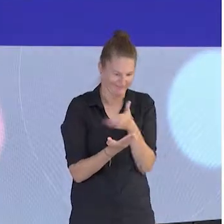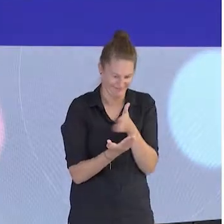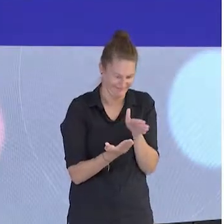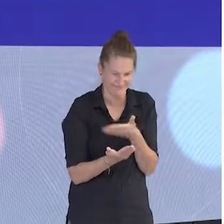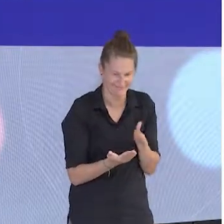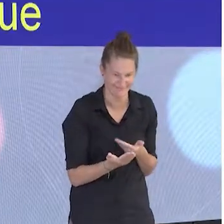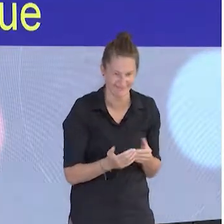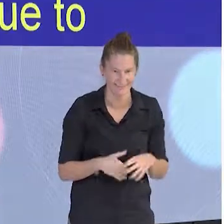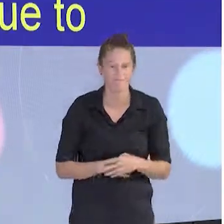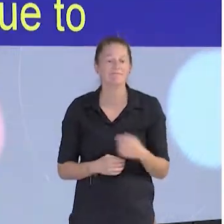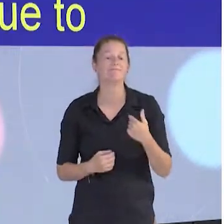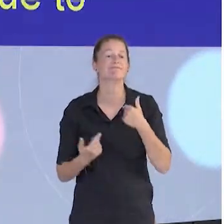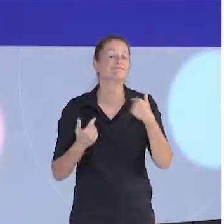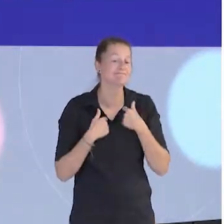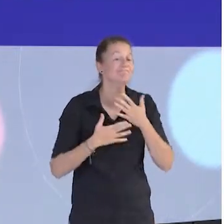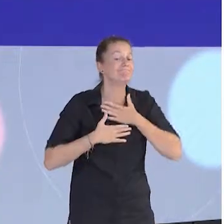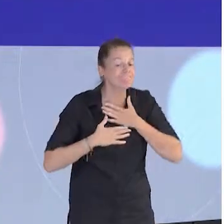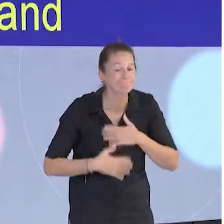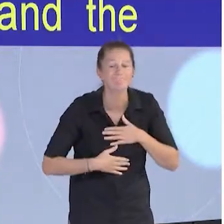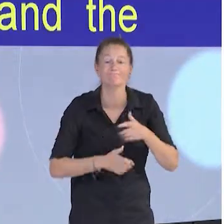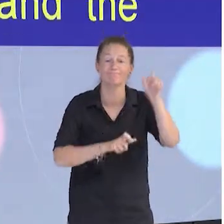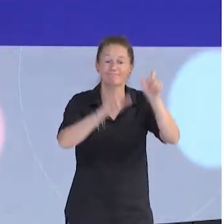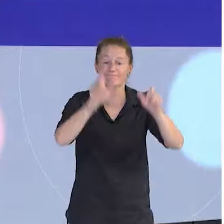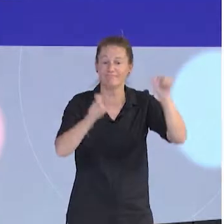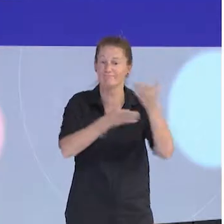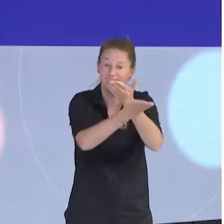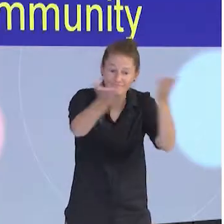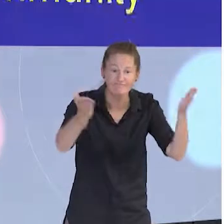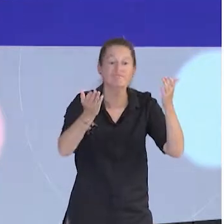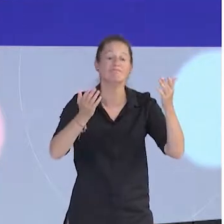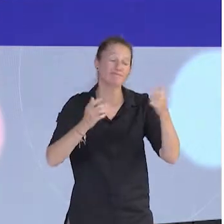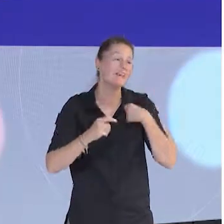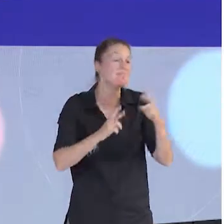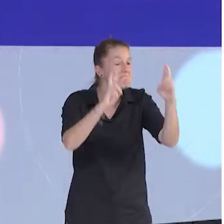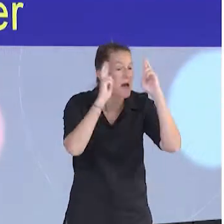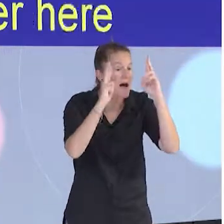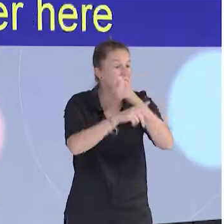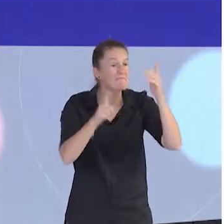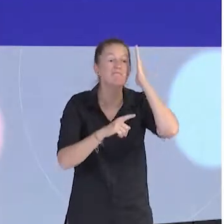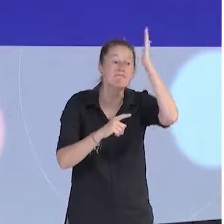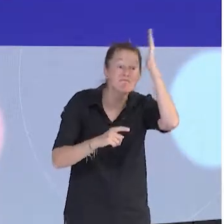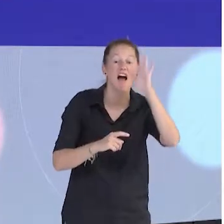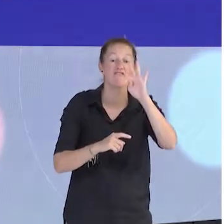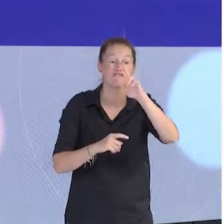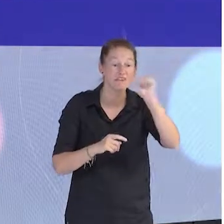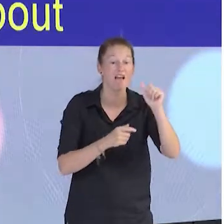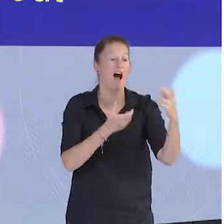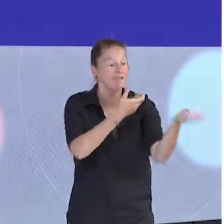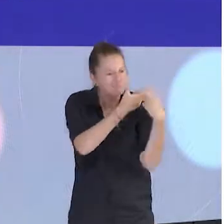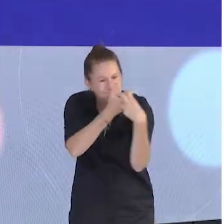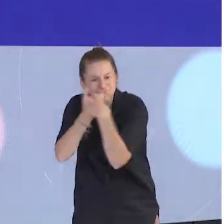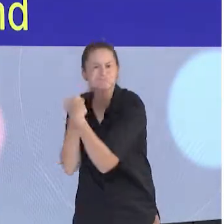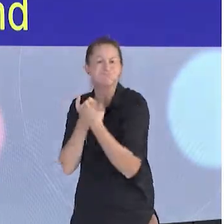engaged with FRA and the wider human rights community that has come together here at the forum. It's all about the implementation and working